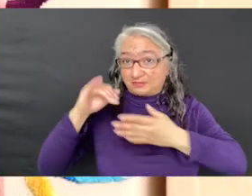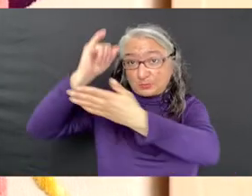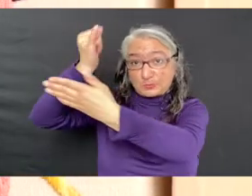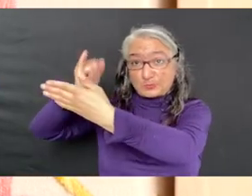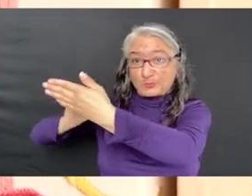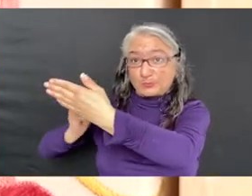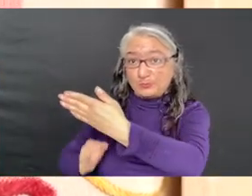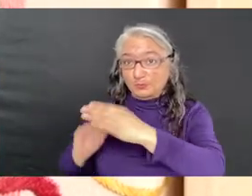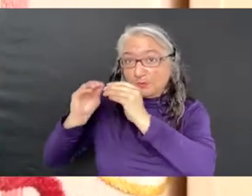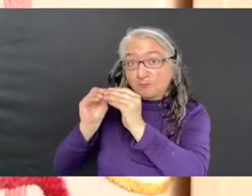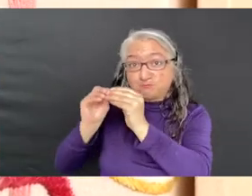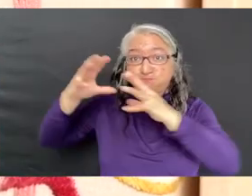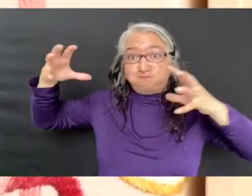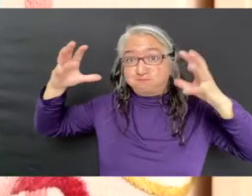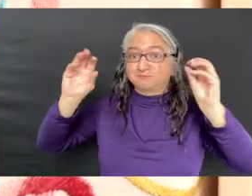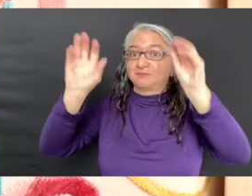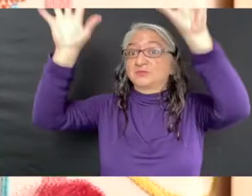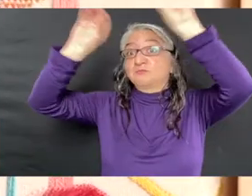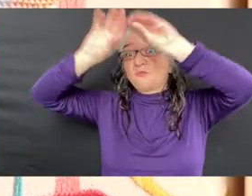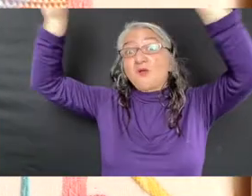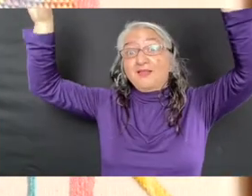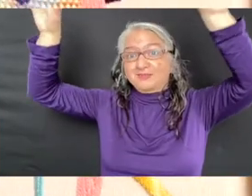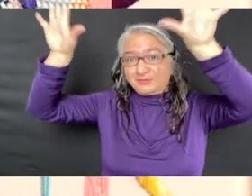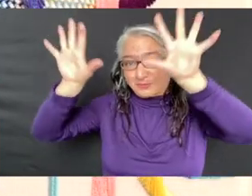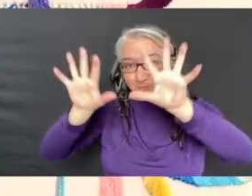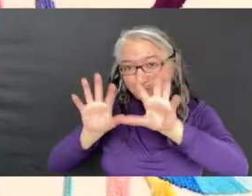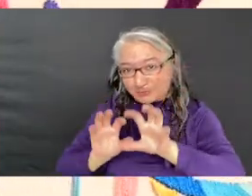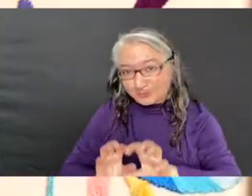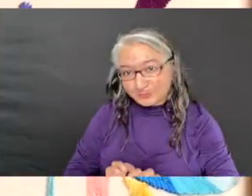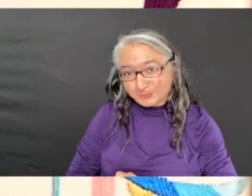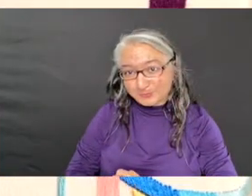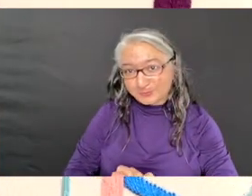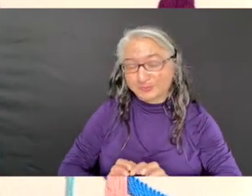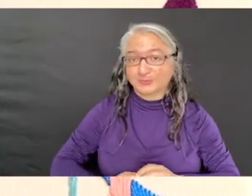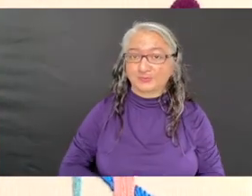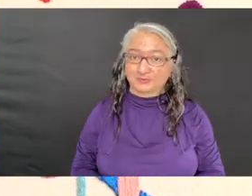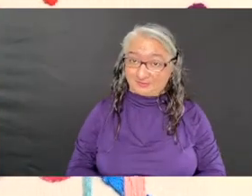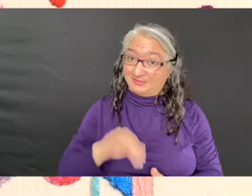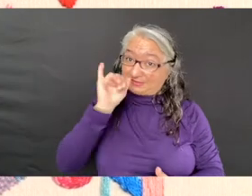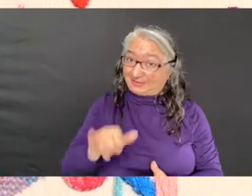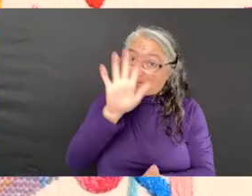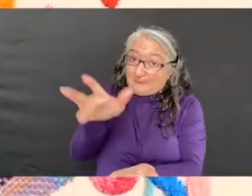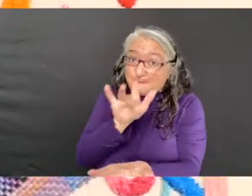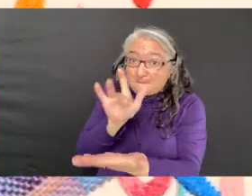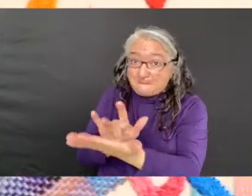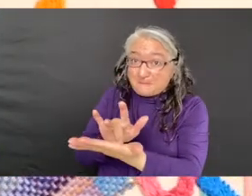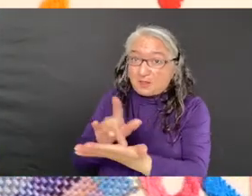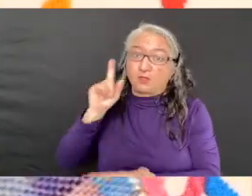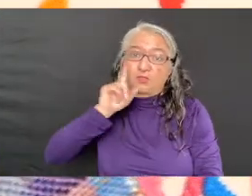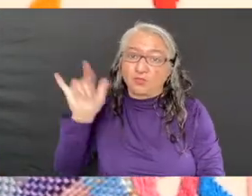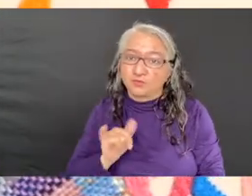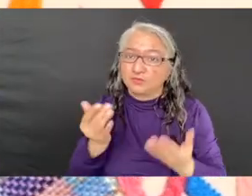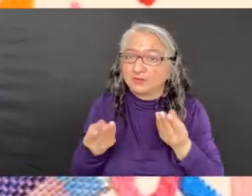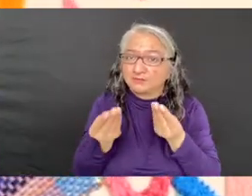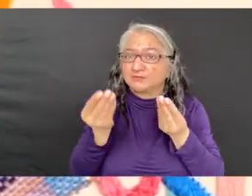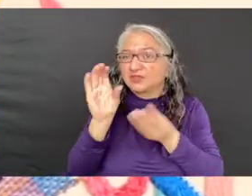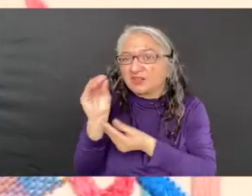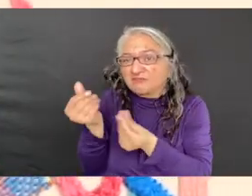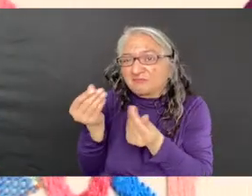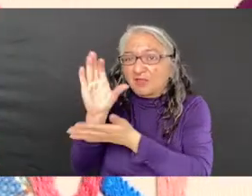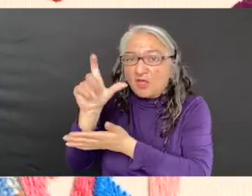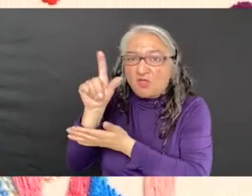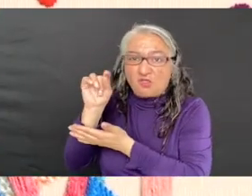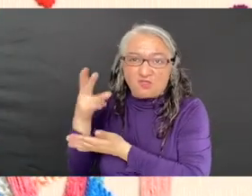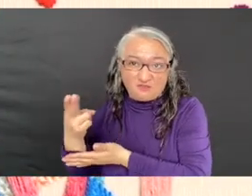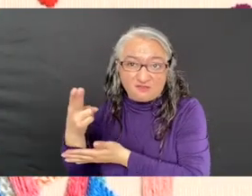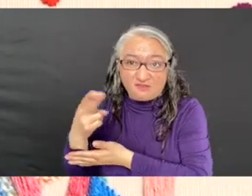gently gradate from light to dark. This area, which looks like woven cloth, is actually embroidery